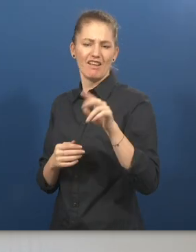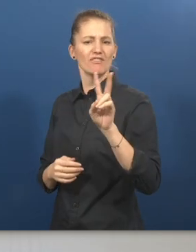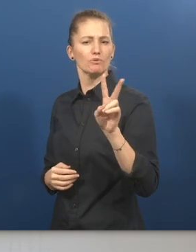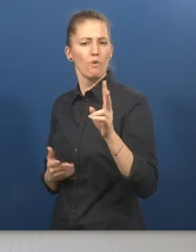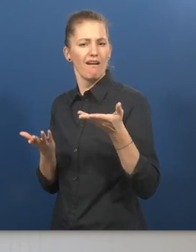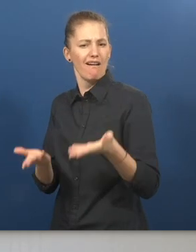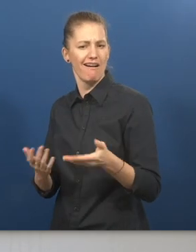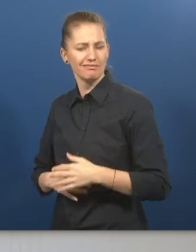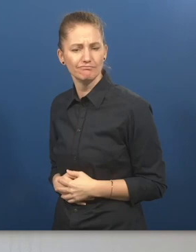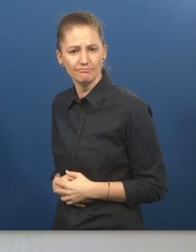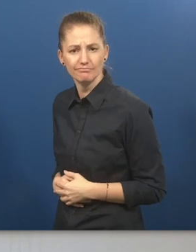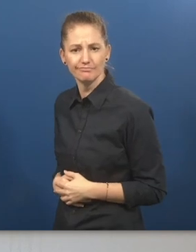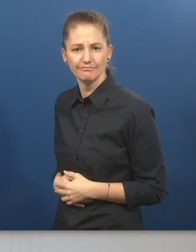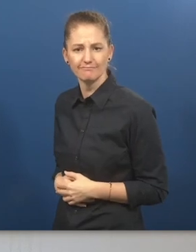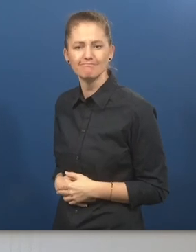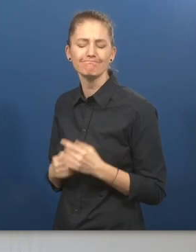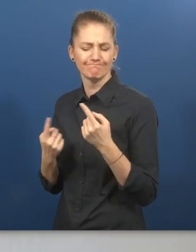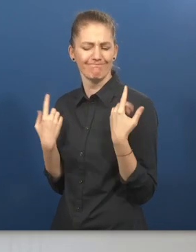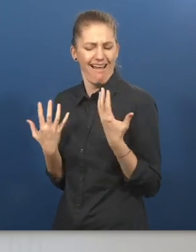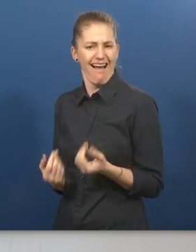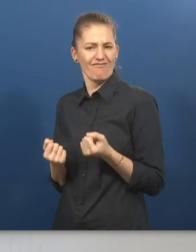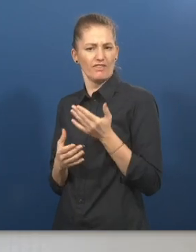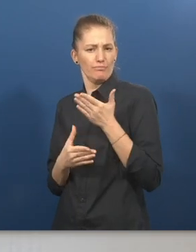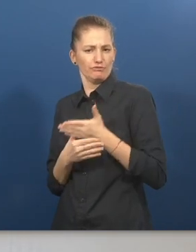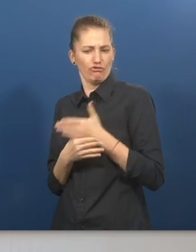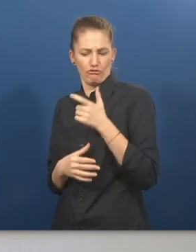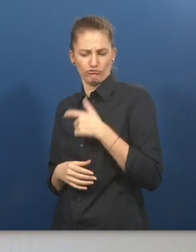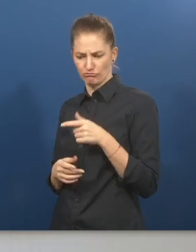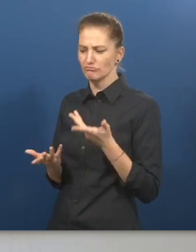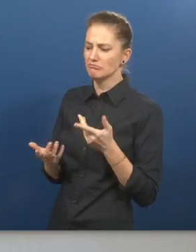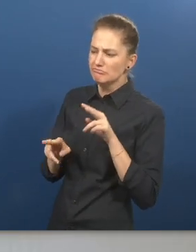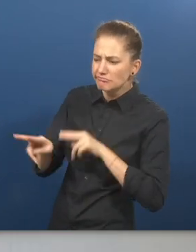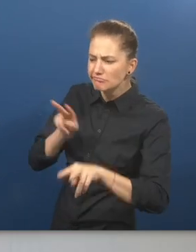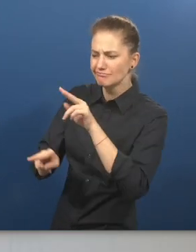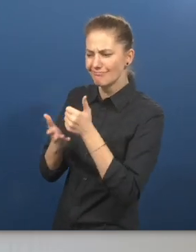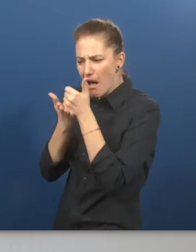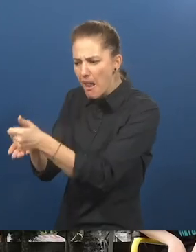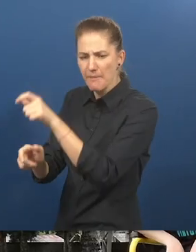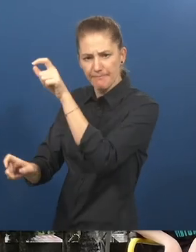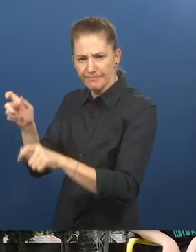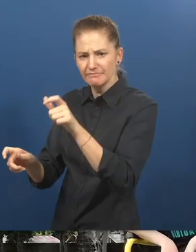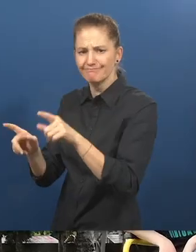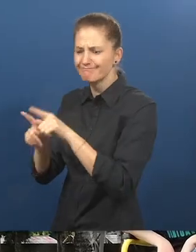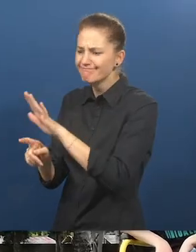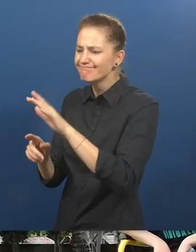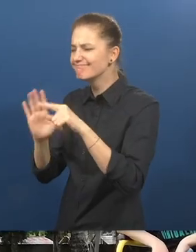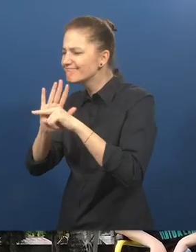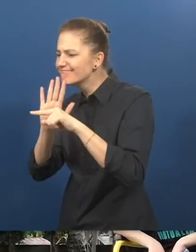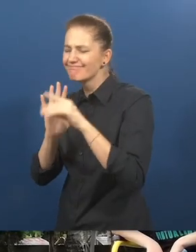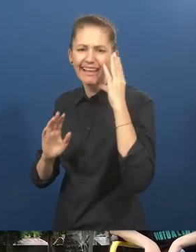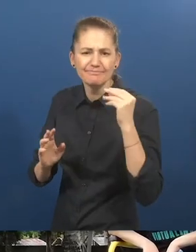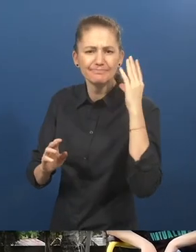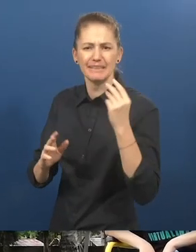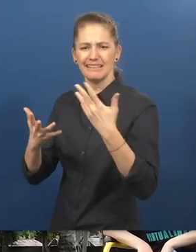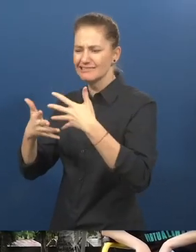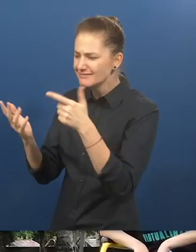We have a resident psychologist that helps our scholars process their negative experiences and help them understand the